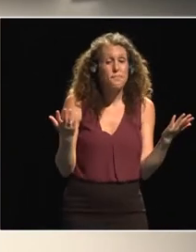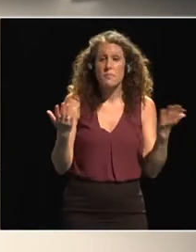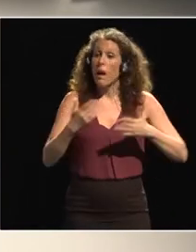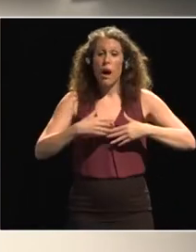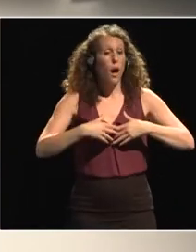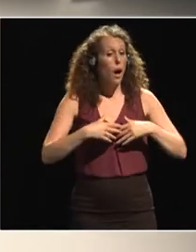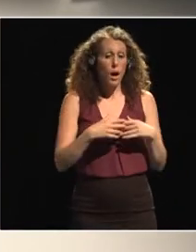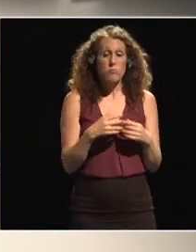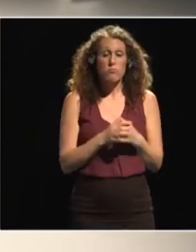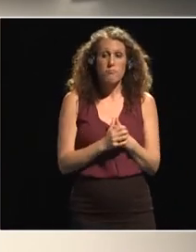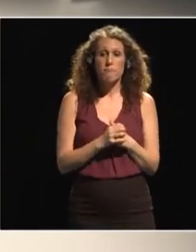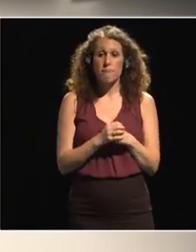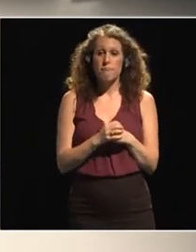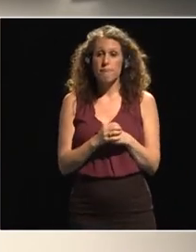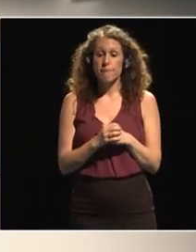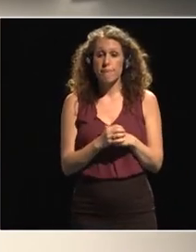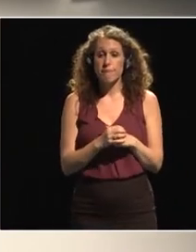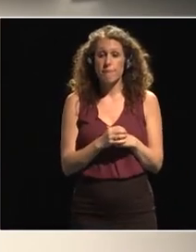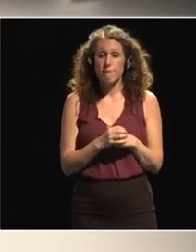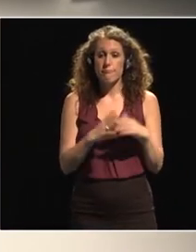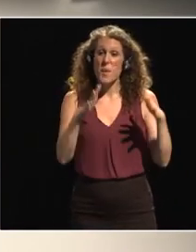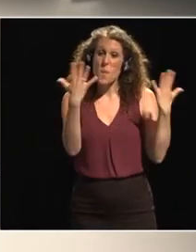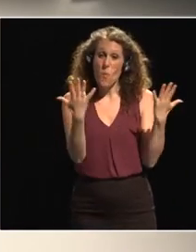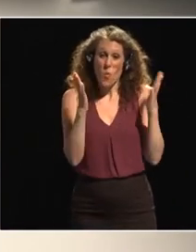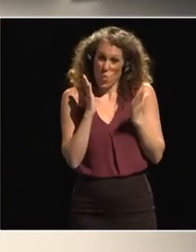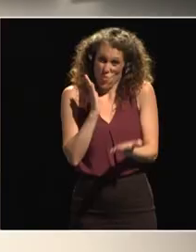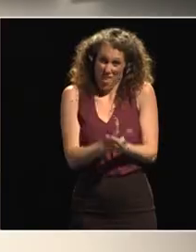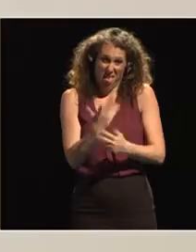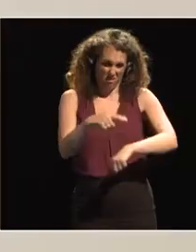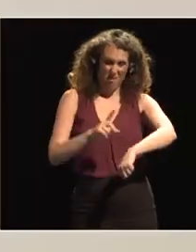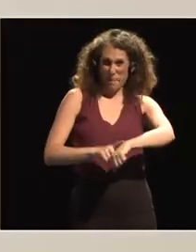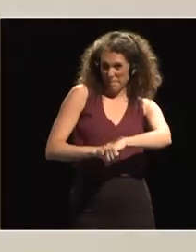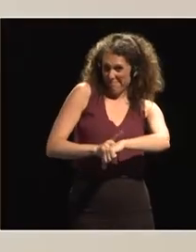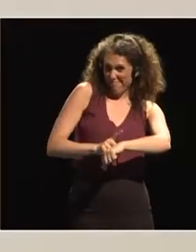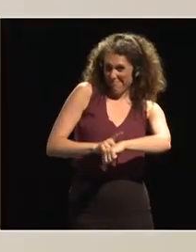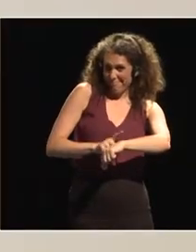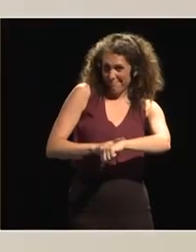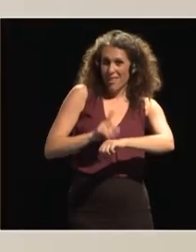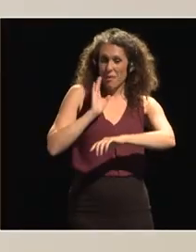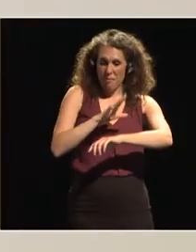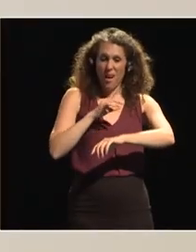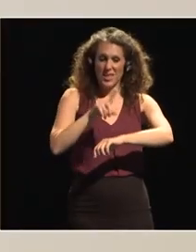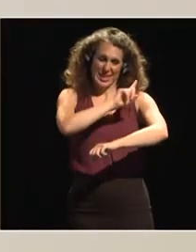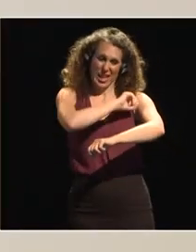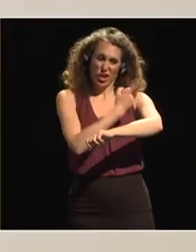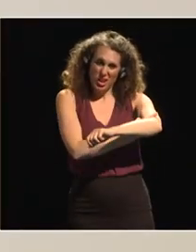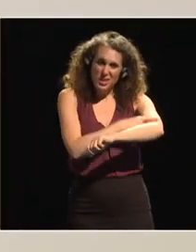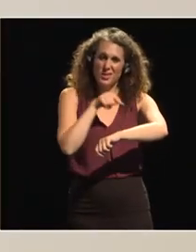to improve situations is that the level of time it takes from the plans uh to be put into action